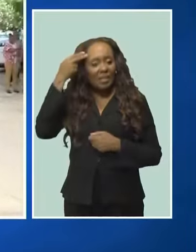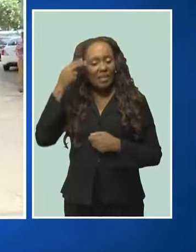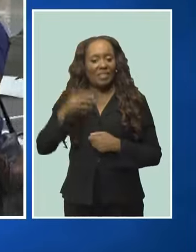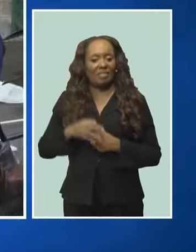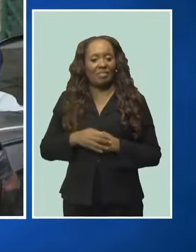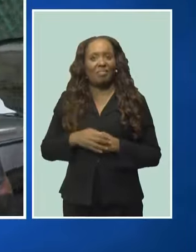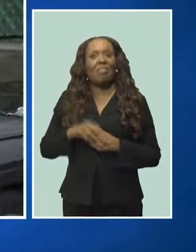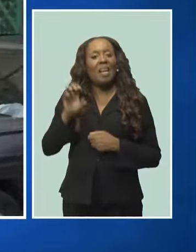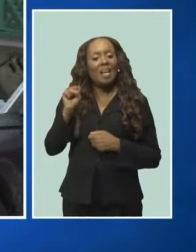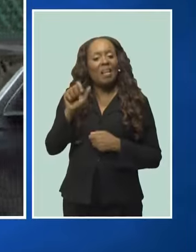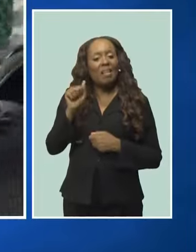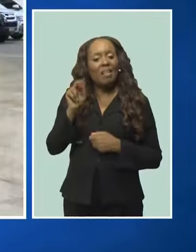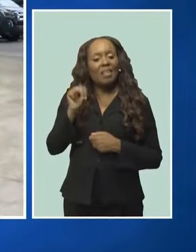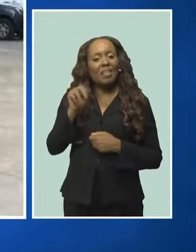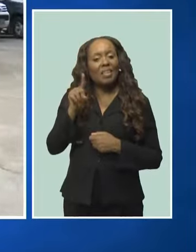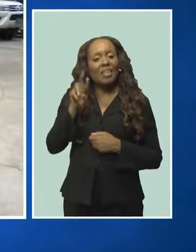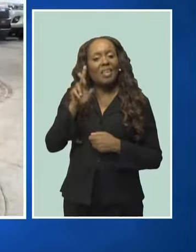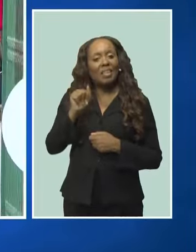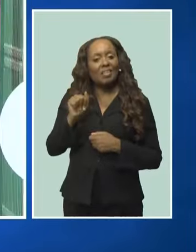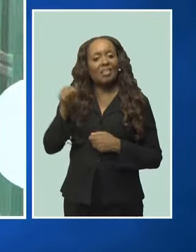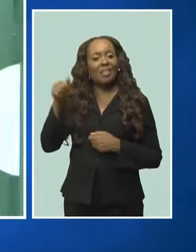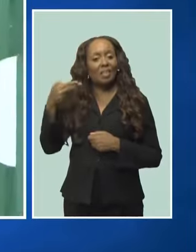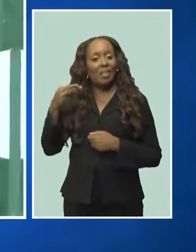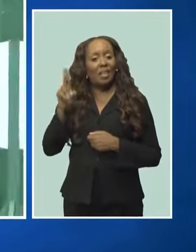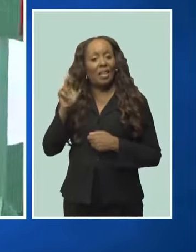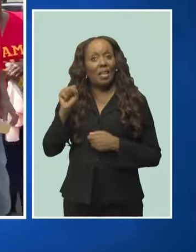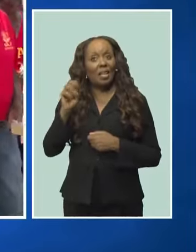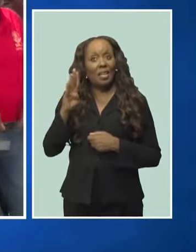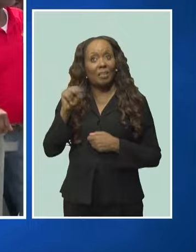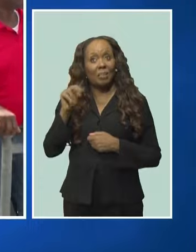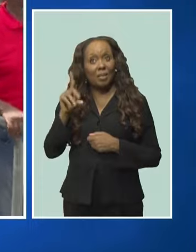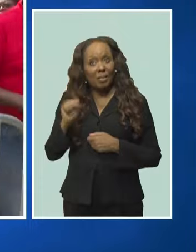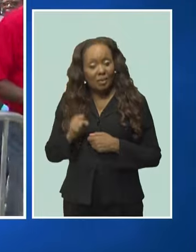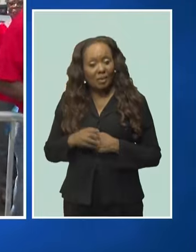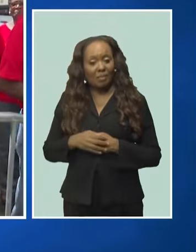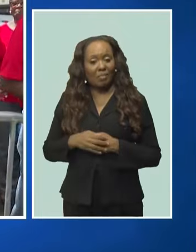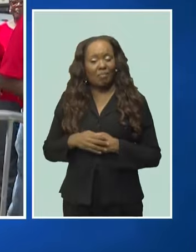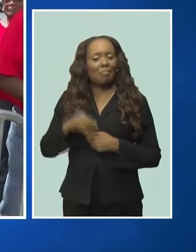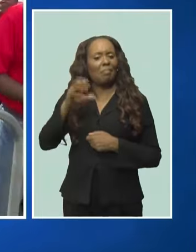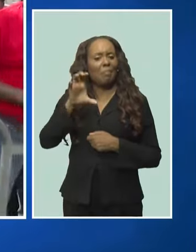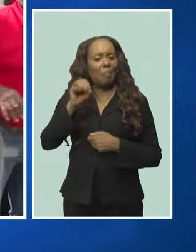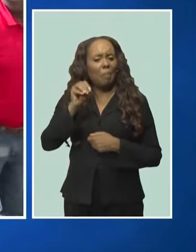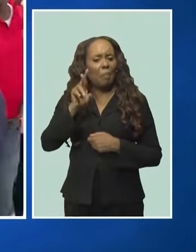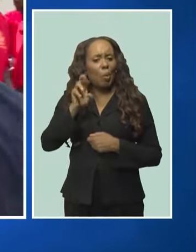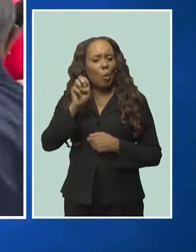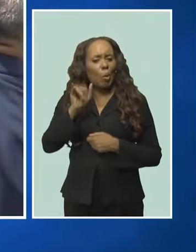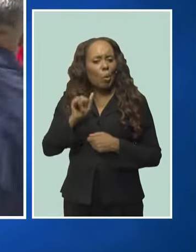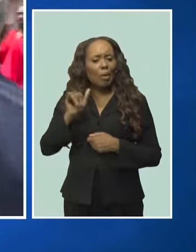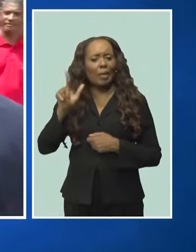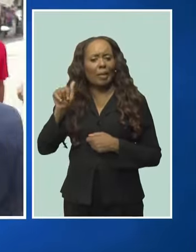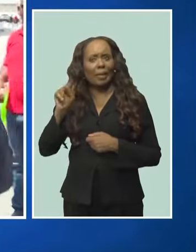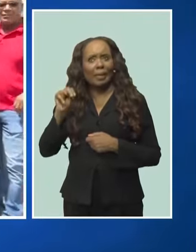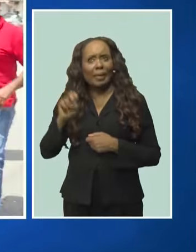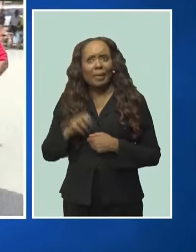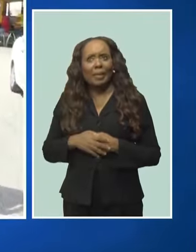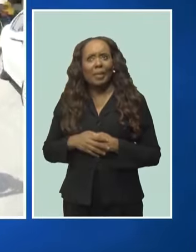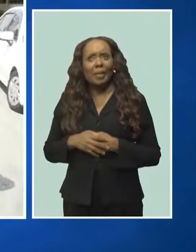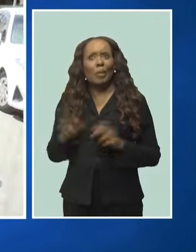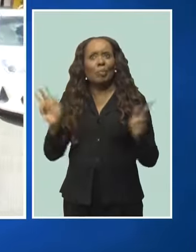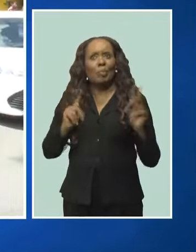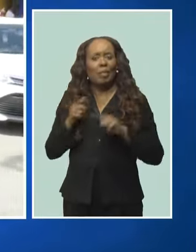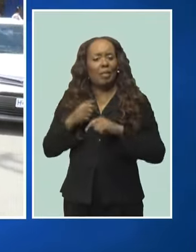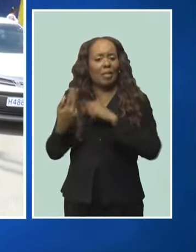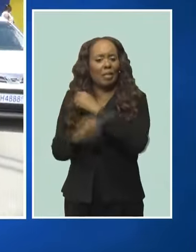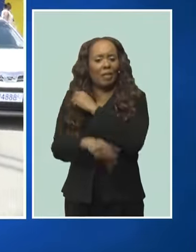Husbands, Davidson Ishmael, Trevor Prescott and Corey Lane. Several supporters travelled from the east to welcome St. Philip's South